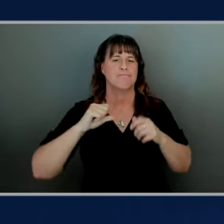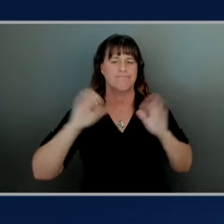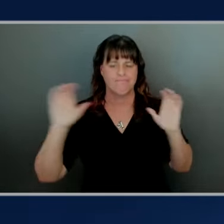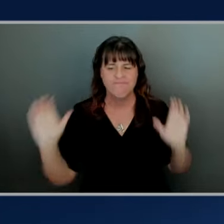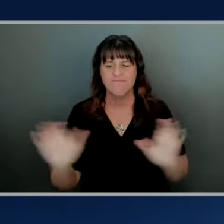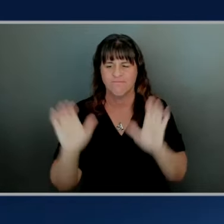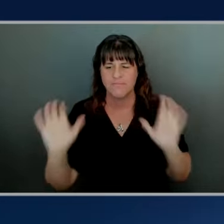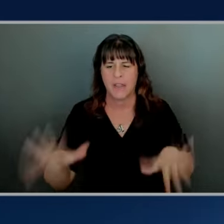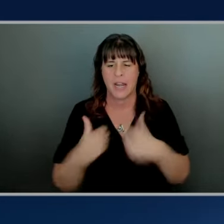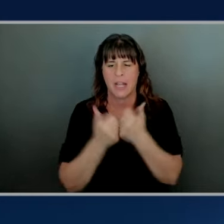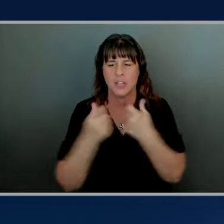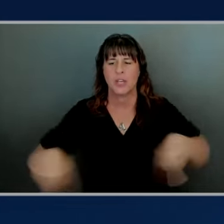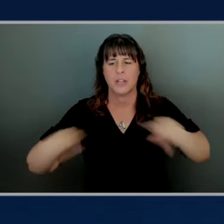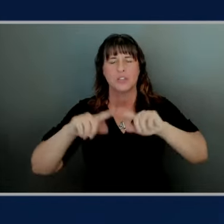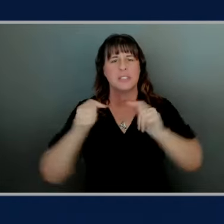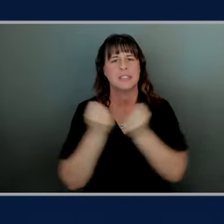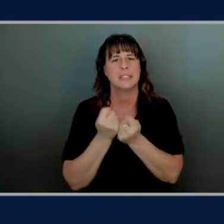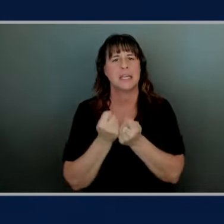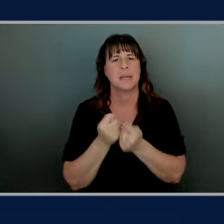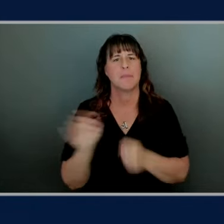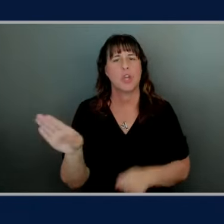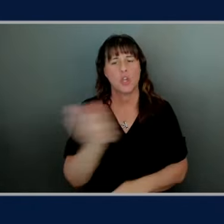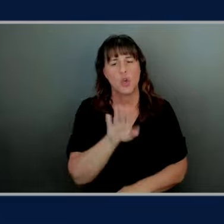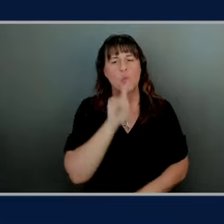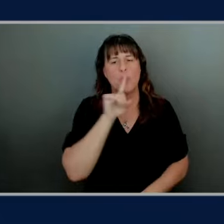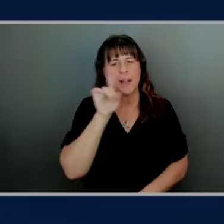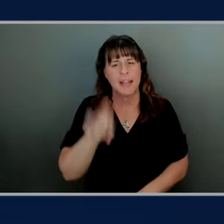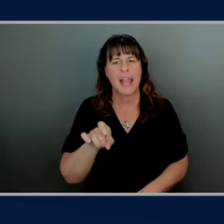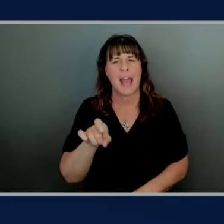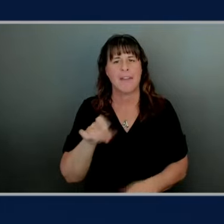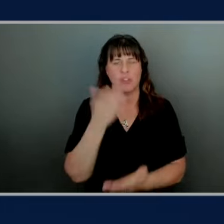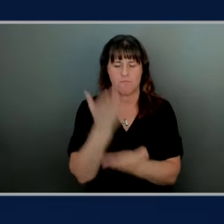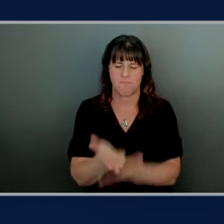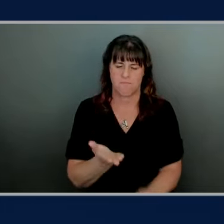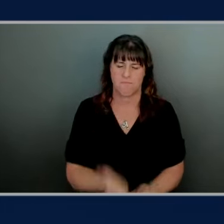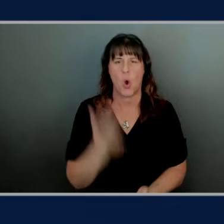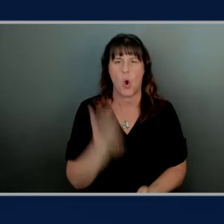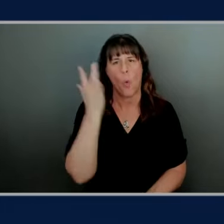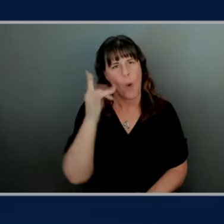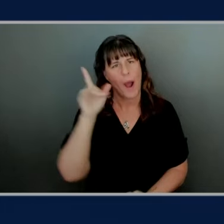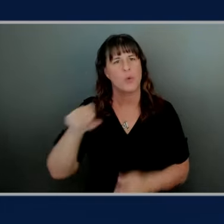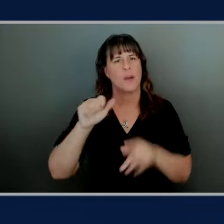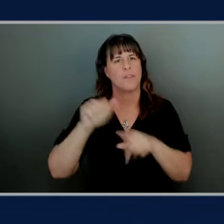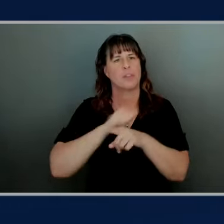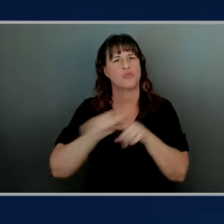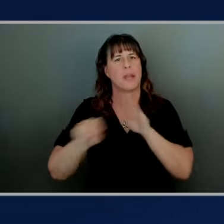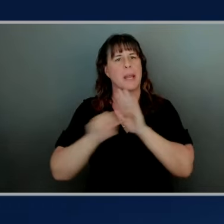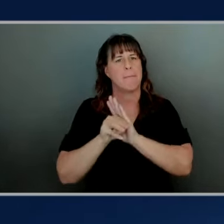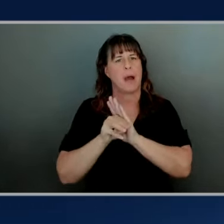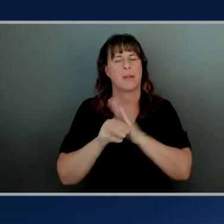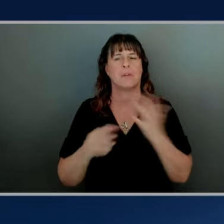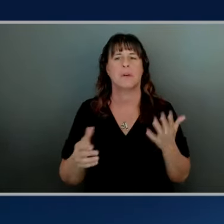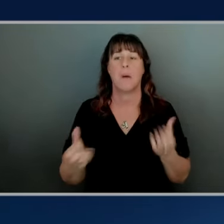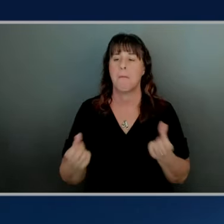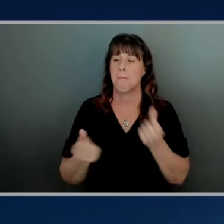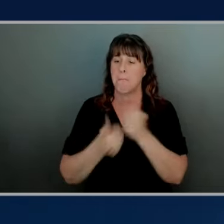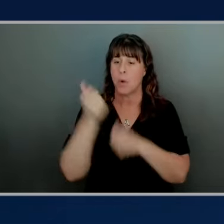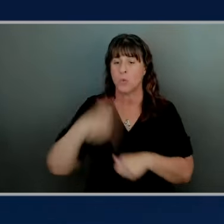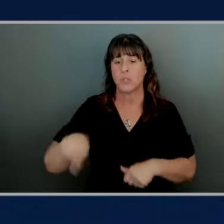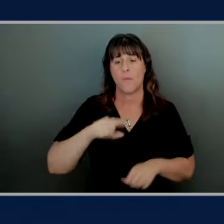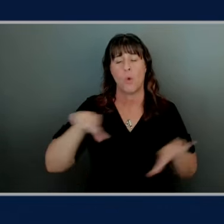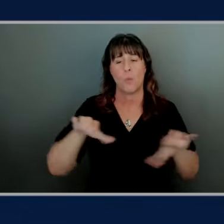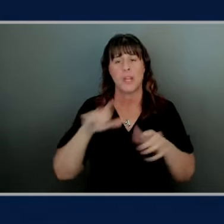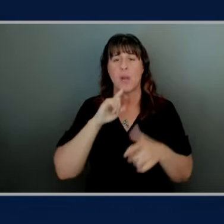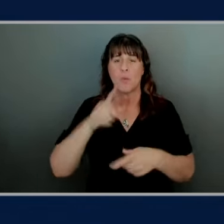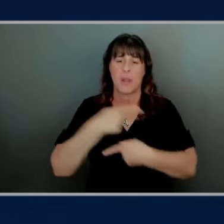challenged the team with was you know you're really gonna have to justify me why you need to train a model much of what we've done and in fact the production